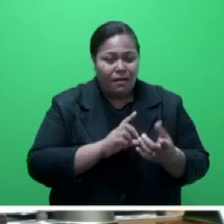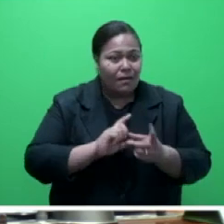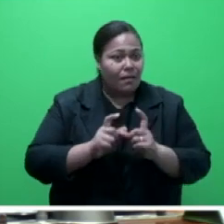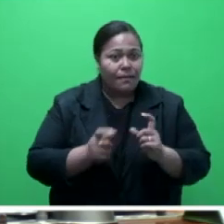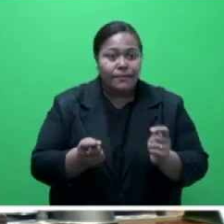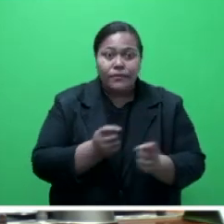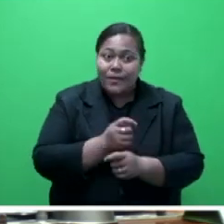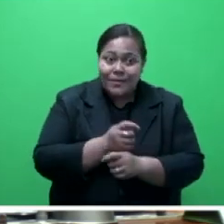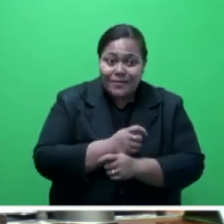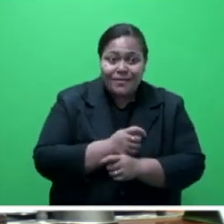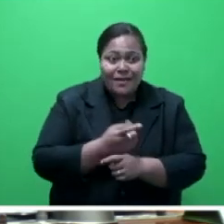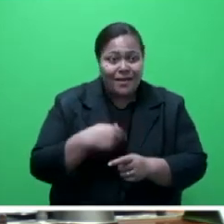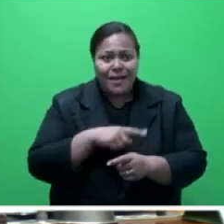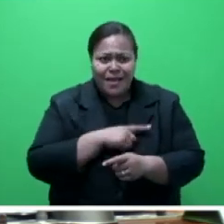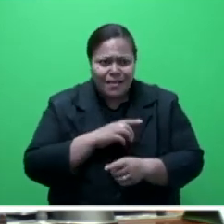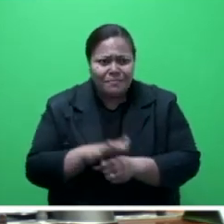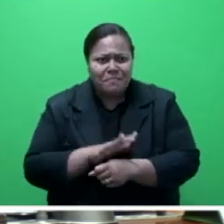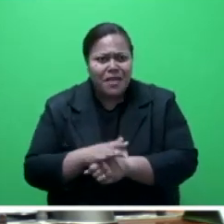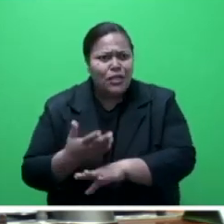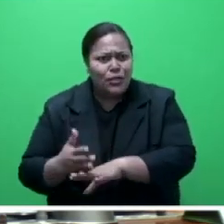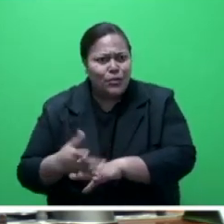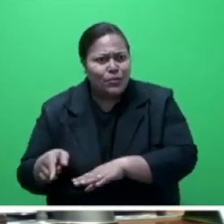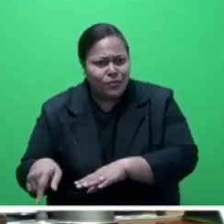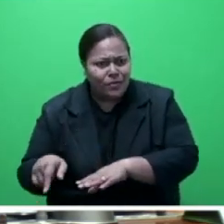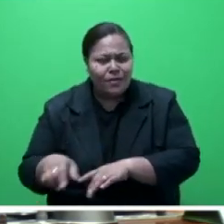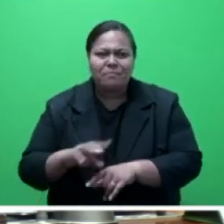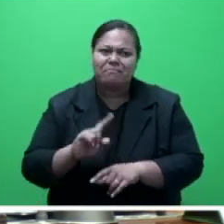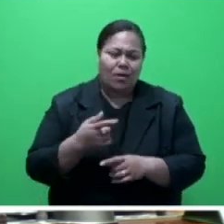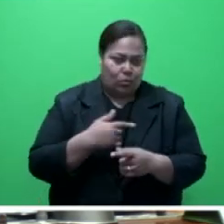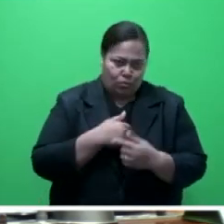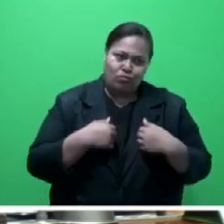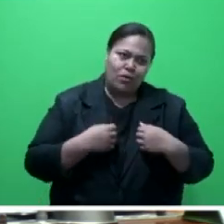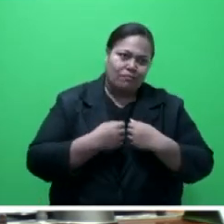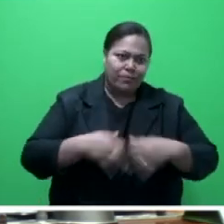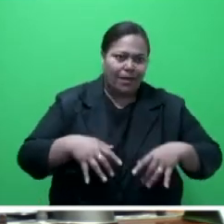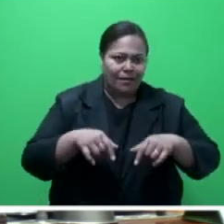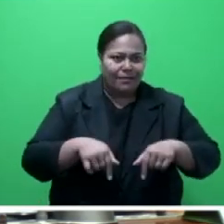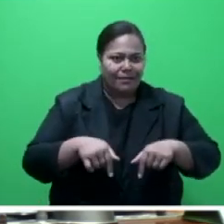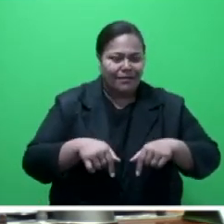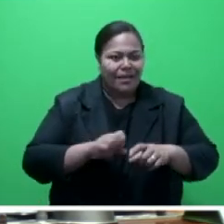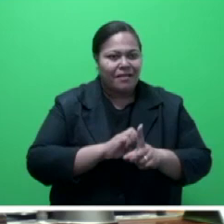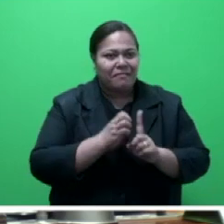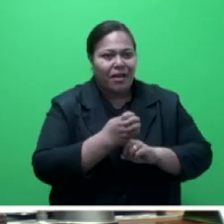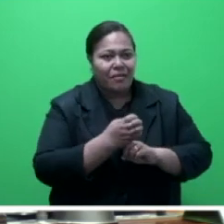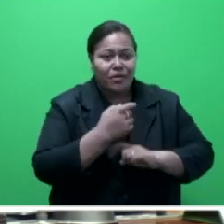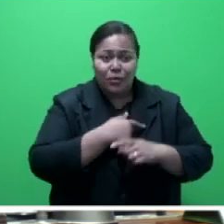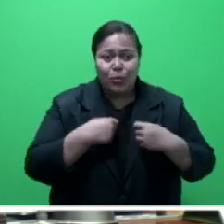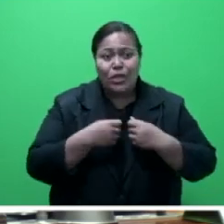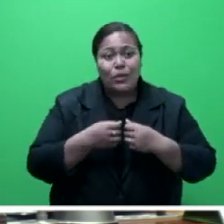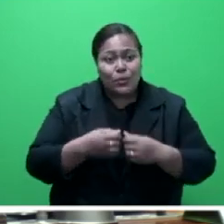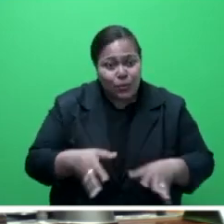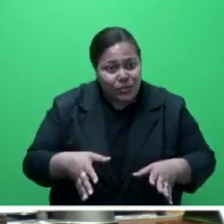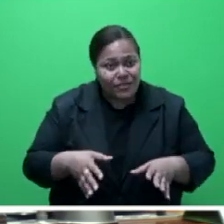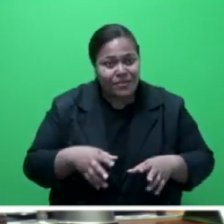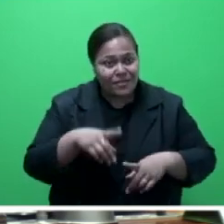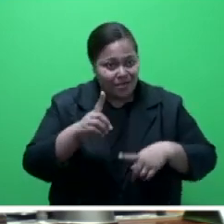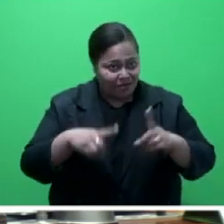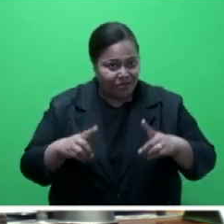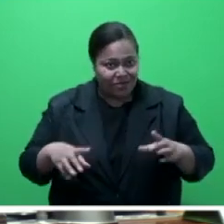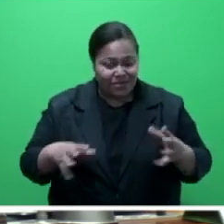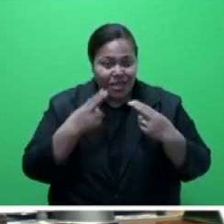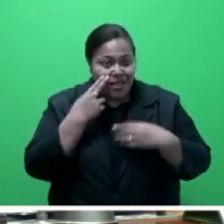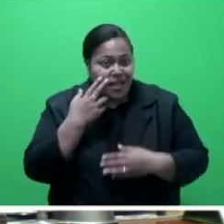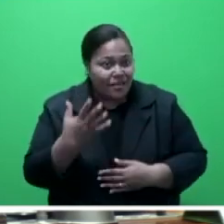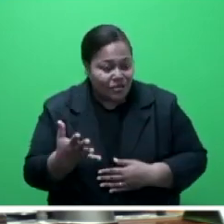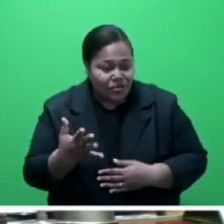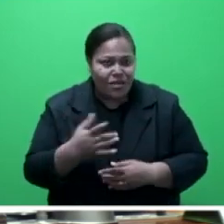invasive alien species, we have messed up this beautiful creation. As we lose this biodiversity, we lose the food, water, medicine,